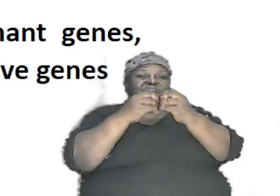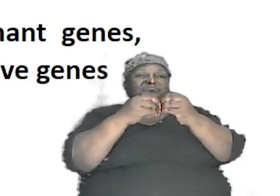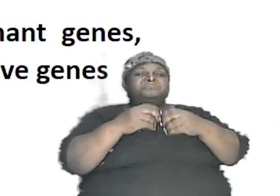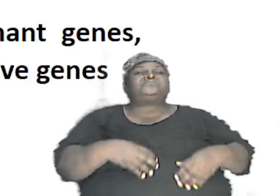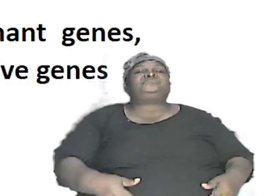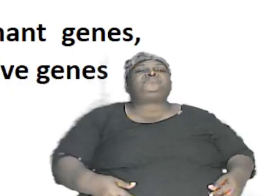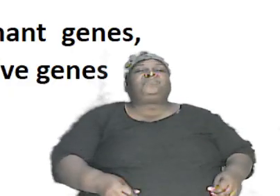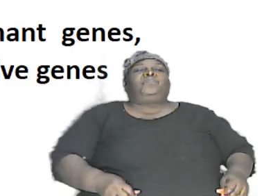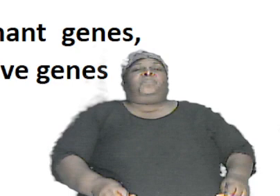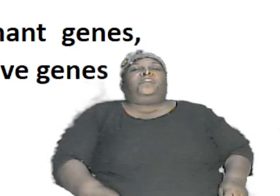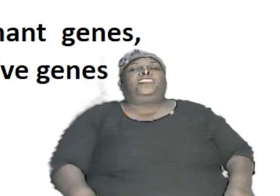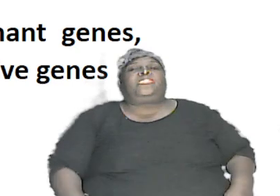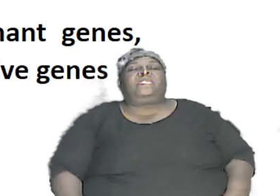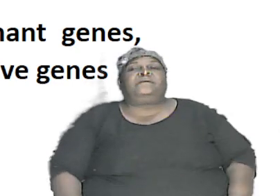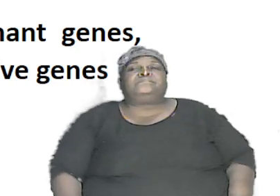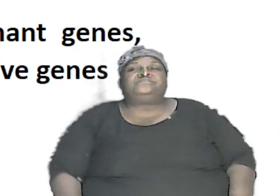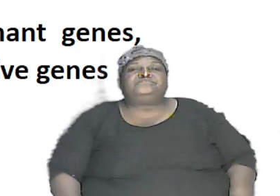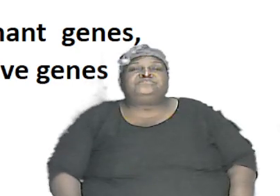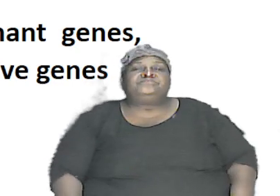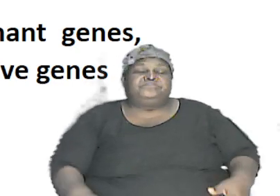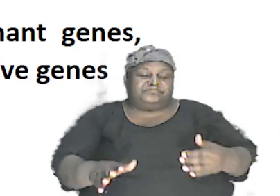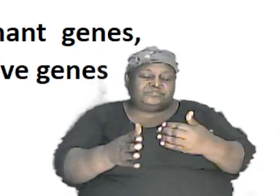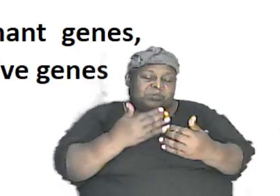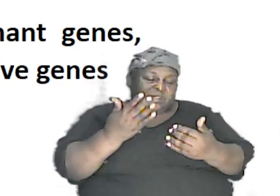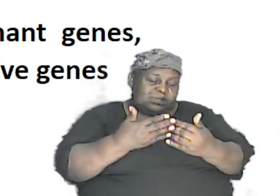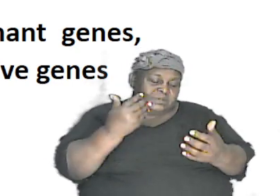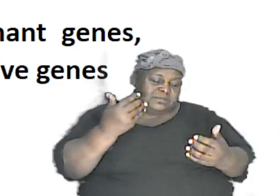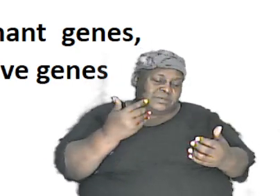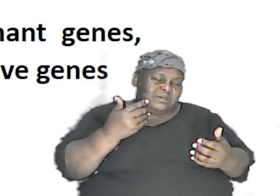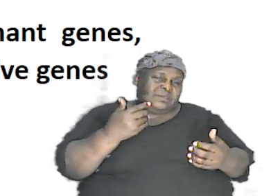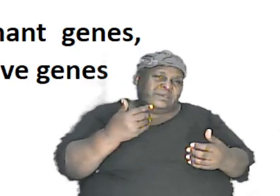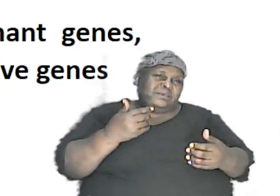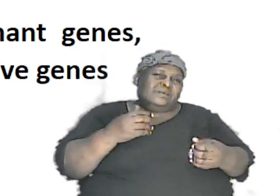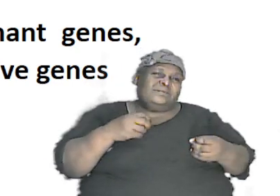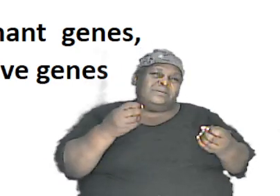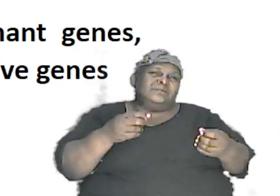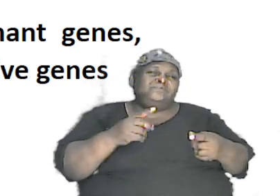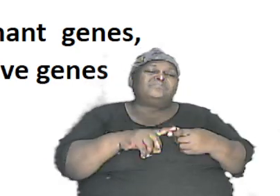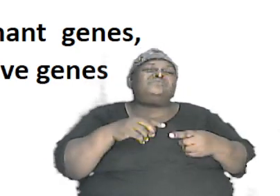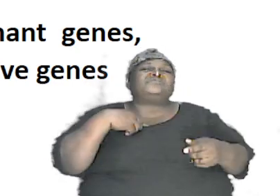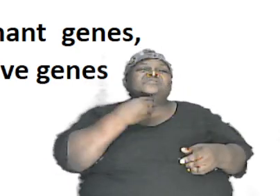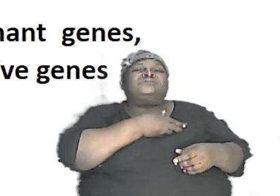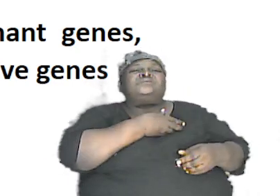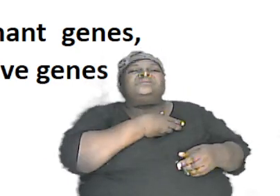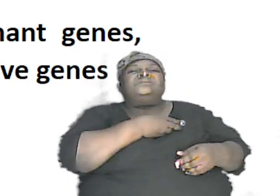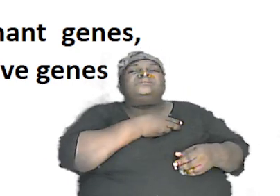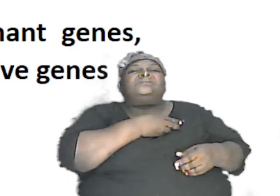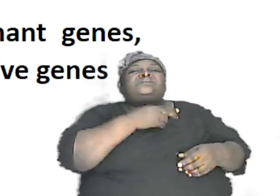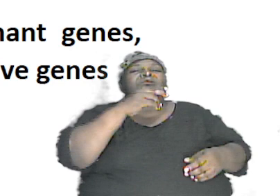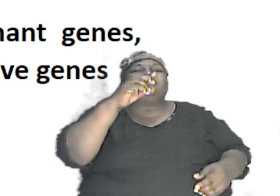now and we can easily present to us what genetics is genetics